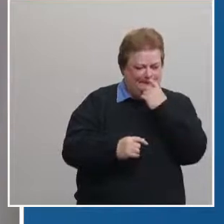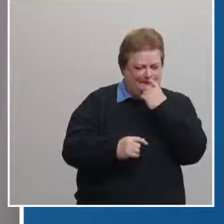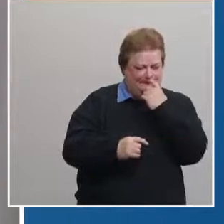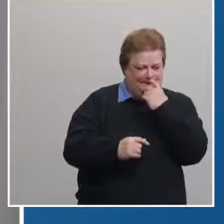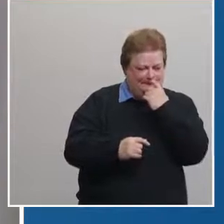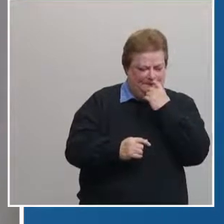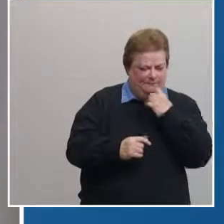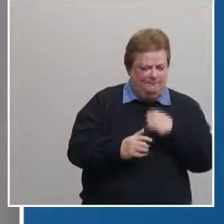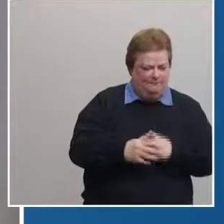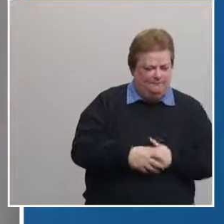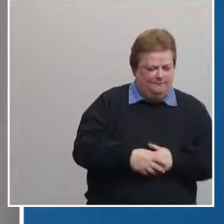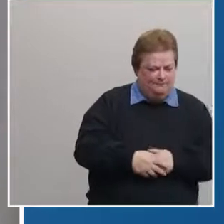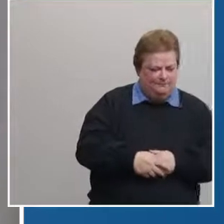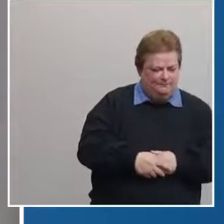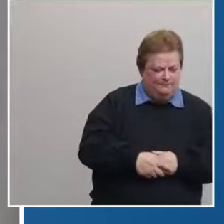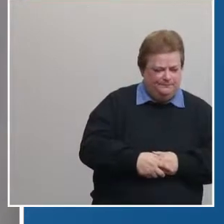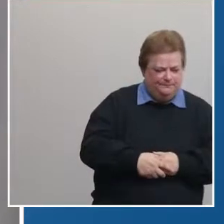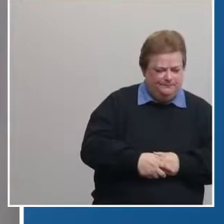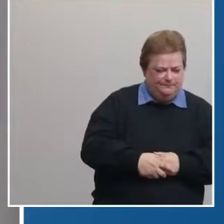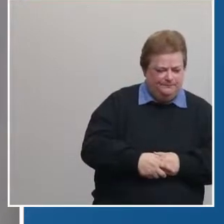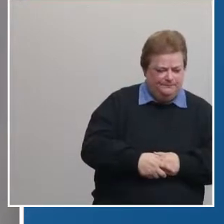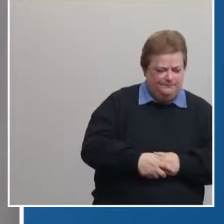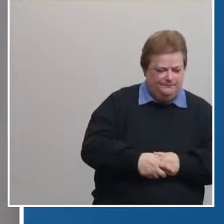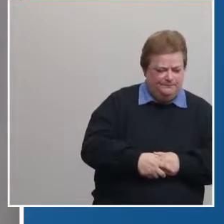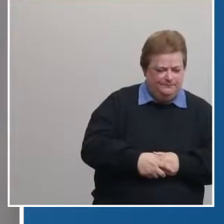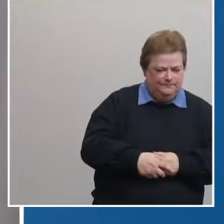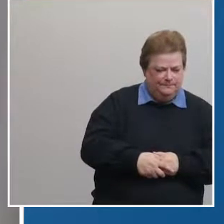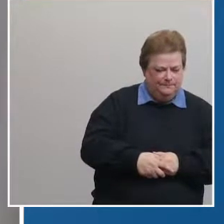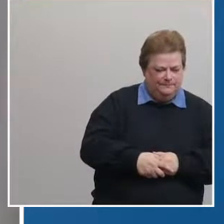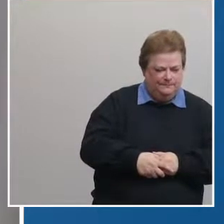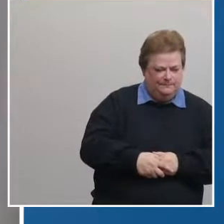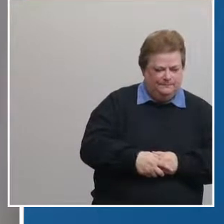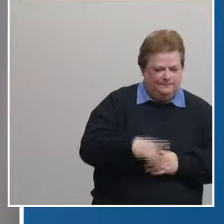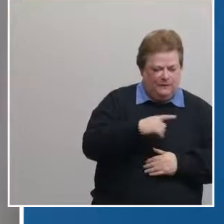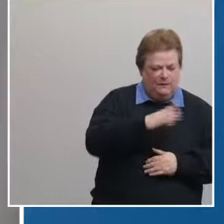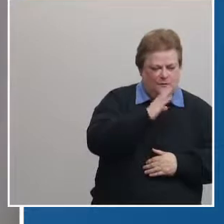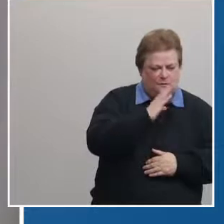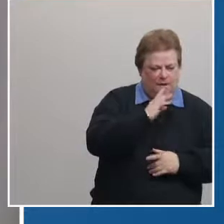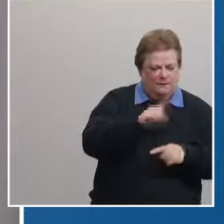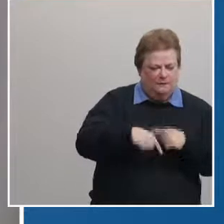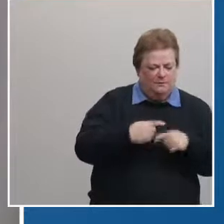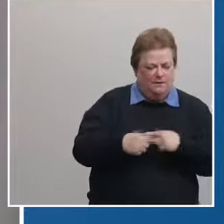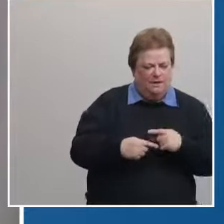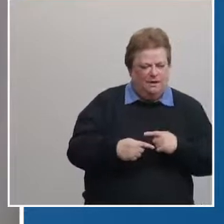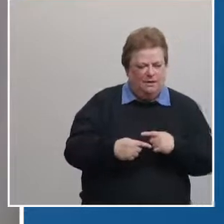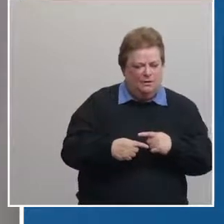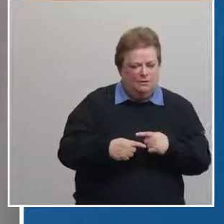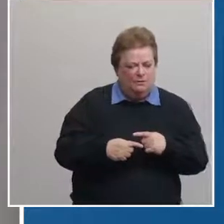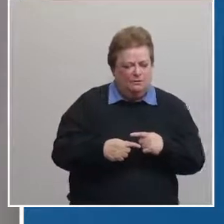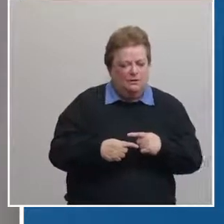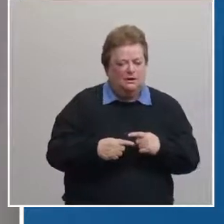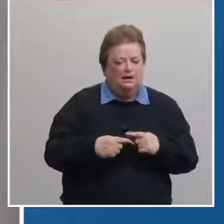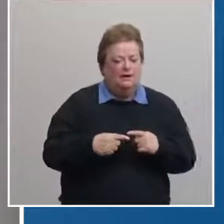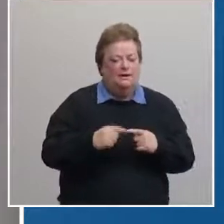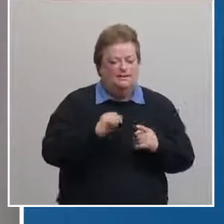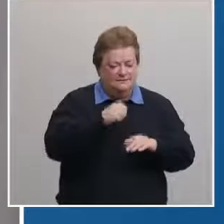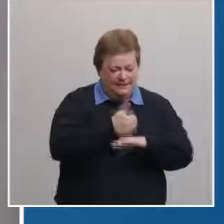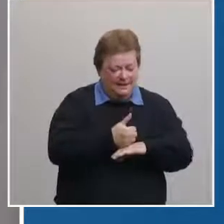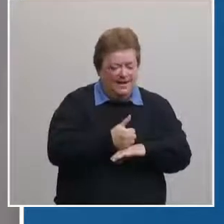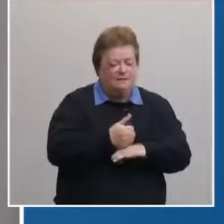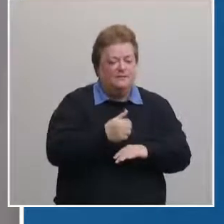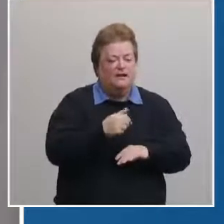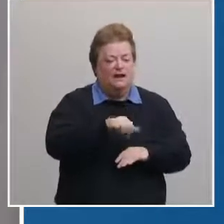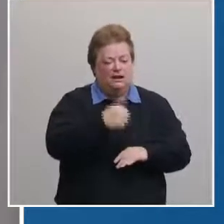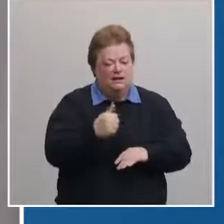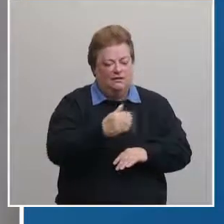possibly using pinnacle bank arena again for mass vaccination clinics um do you have other sites in mind or other